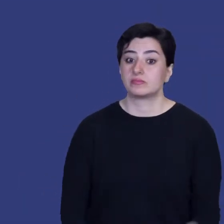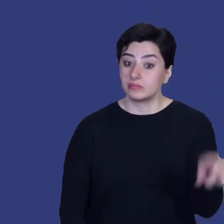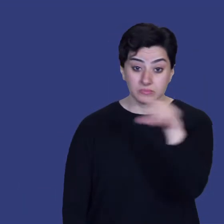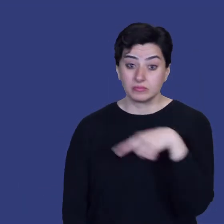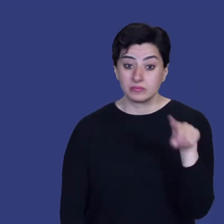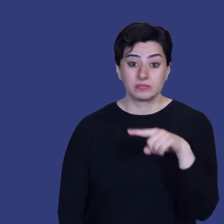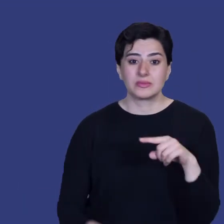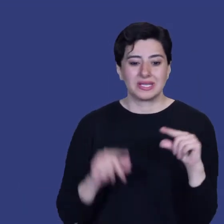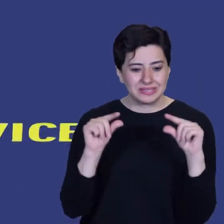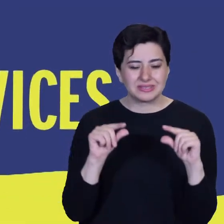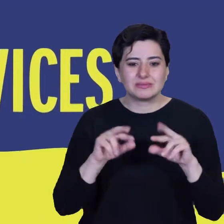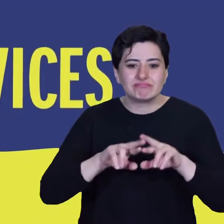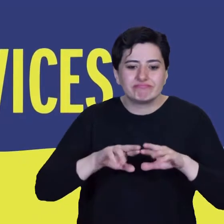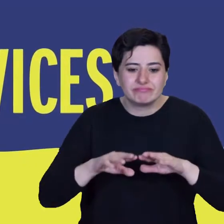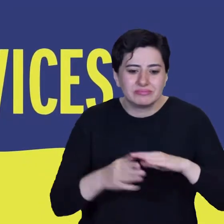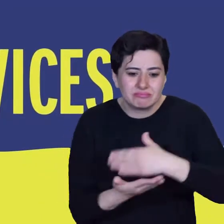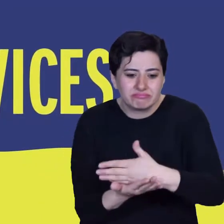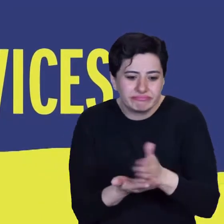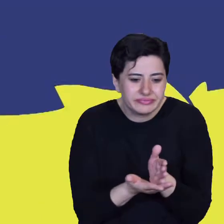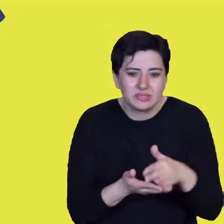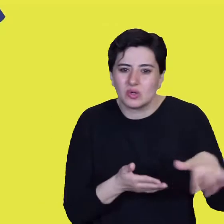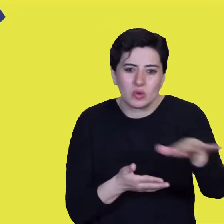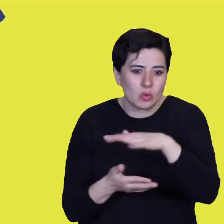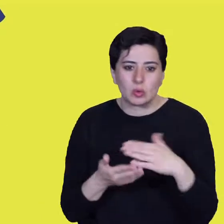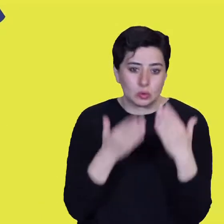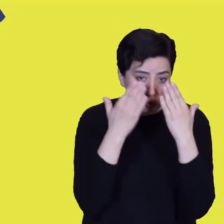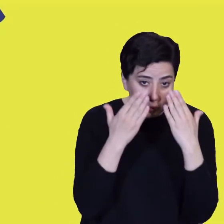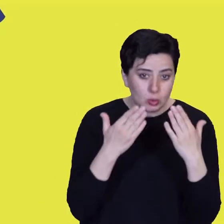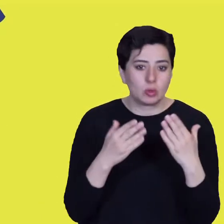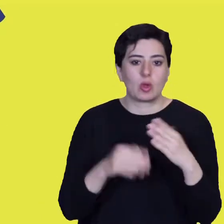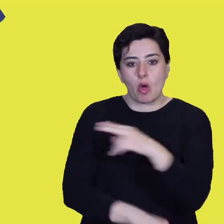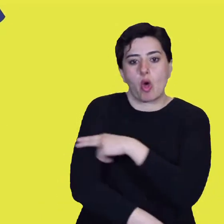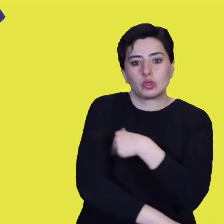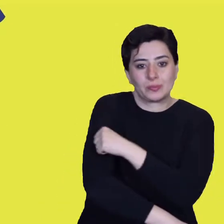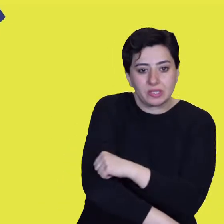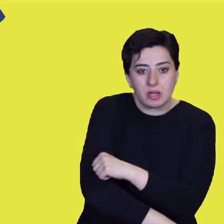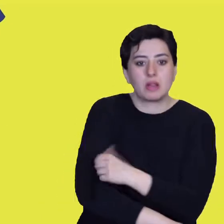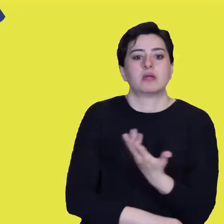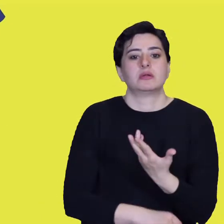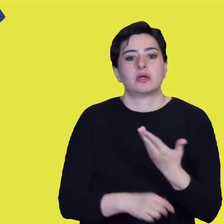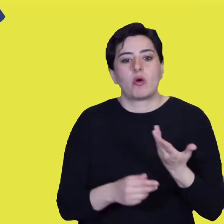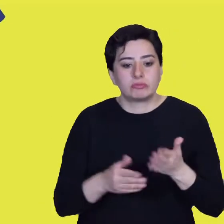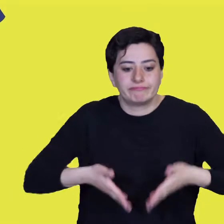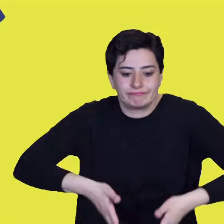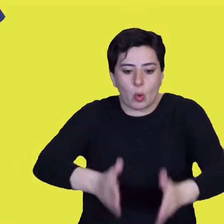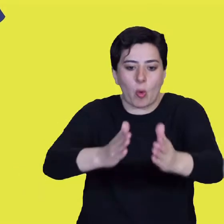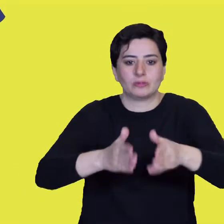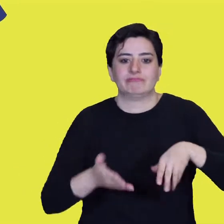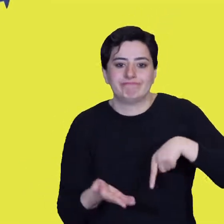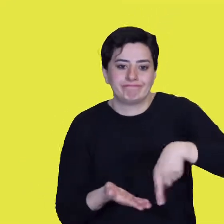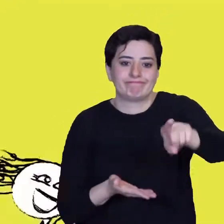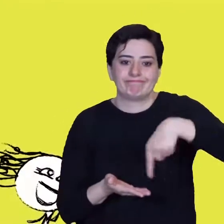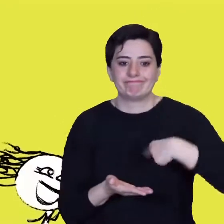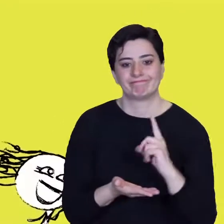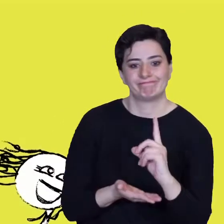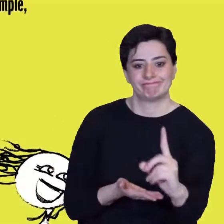disasters cause less damage to essential services such as schools, hospitals, train lines and major roads. We